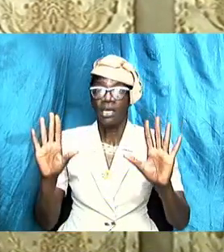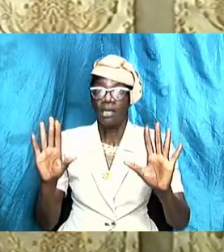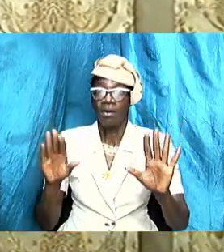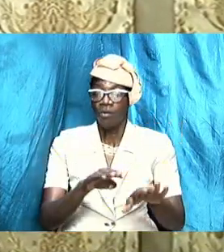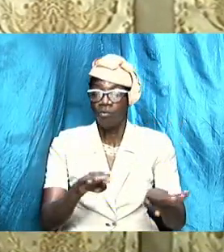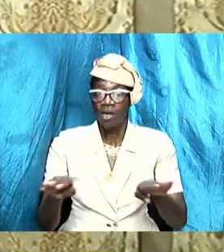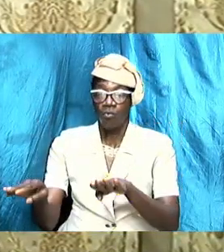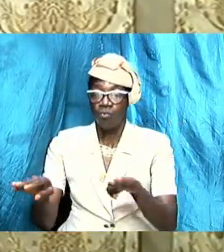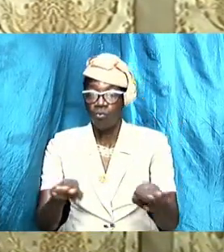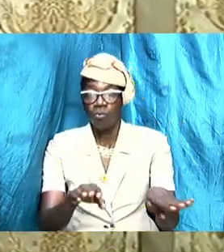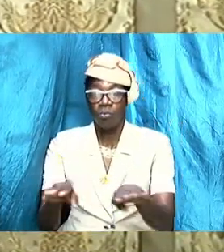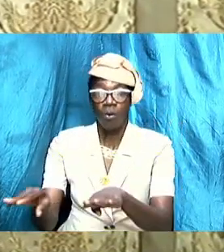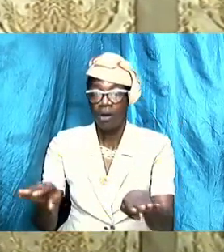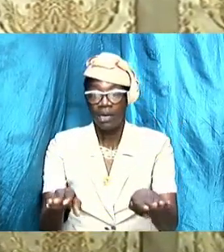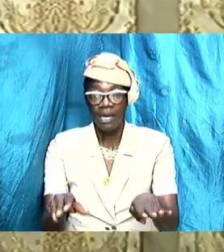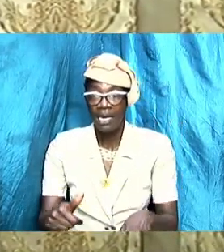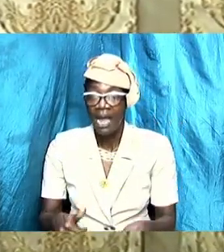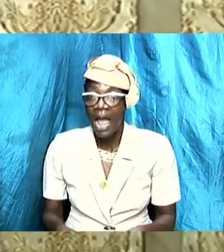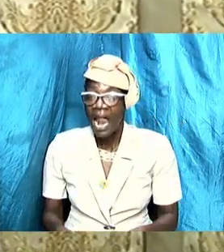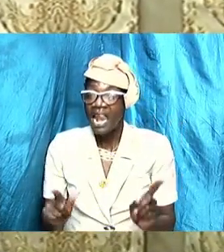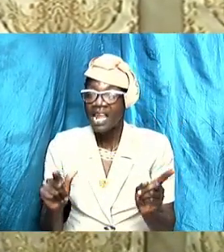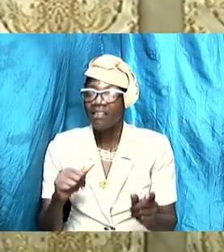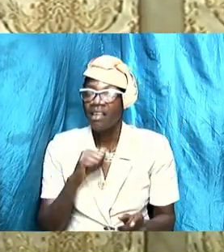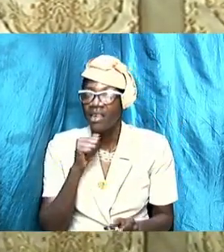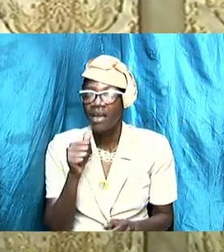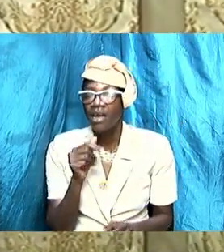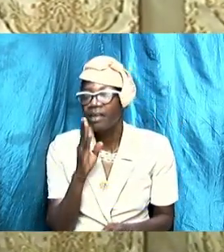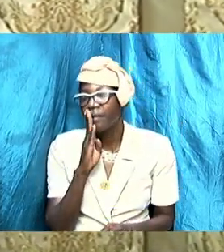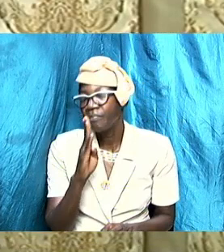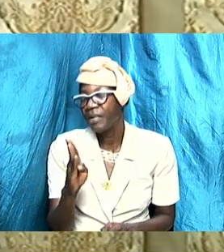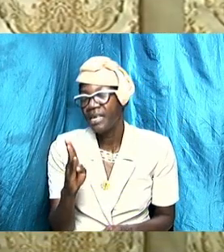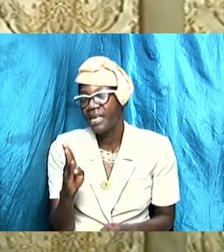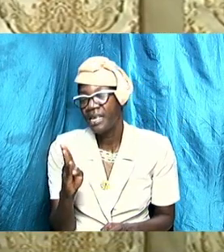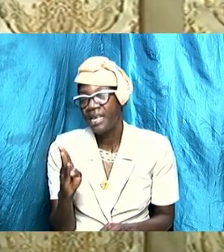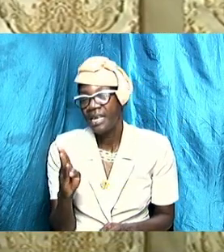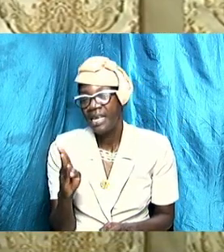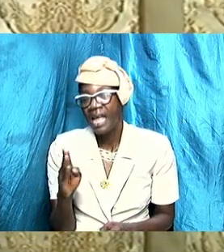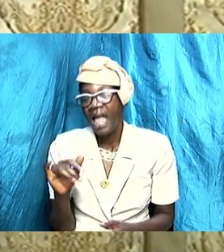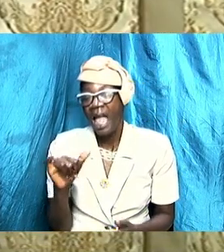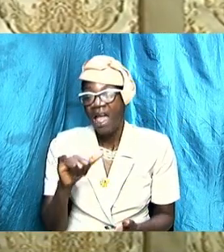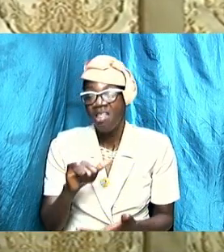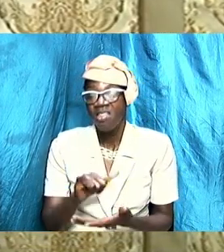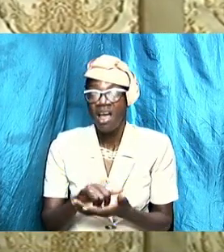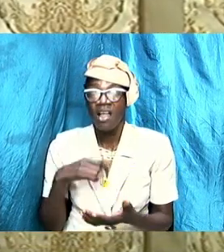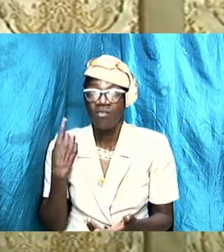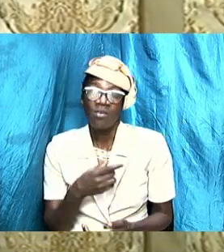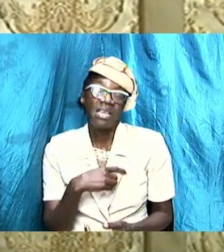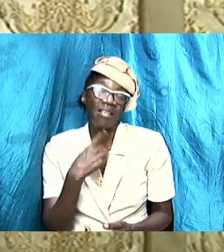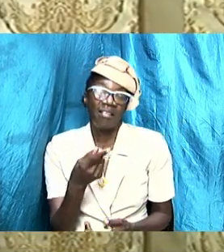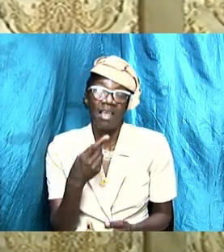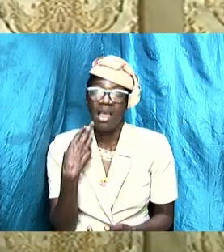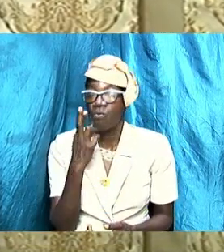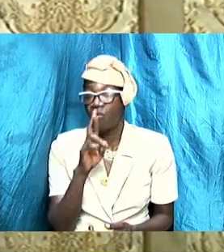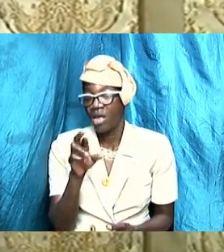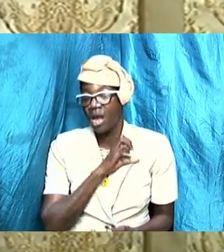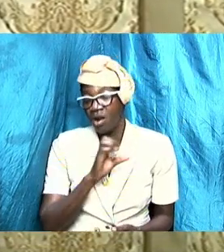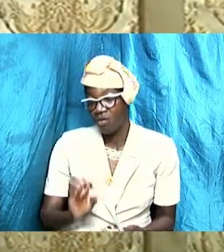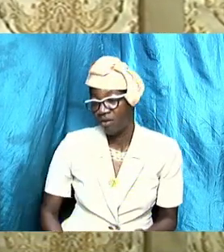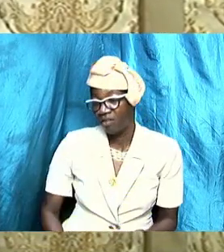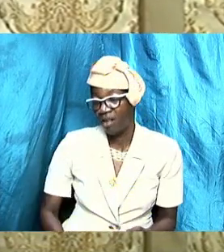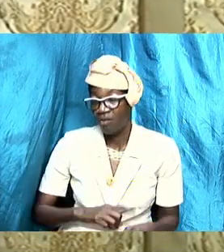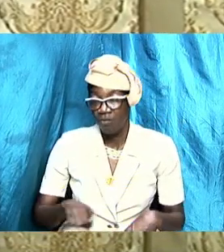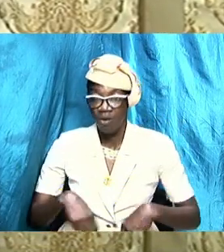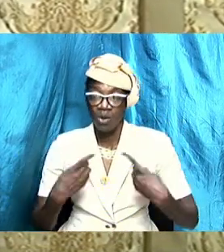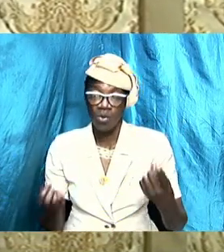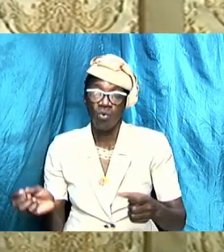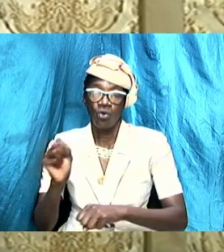let it not merely be that we profess Christianity but when we go to work